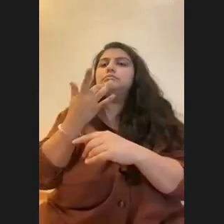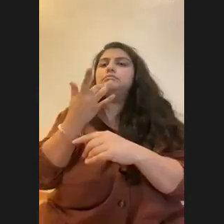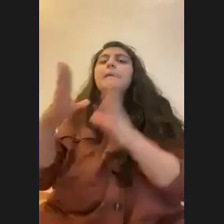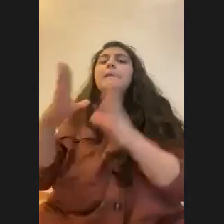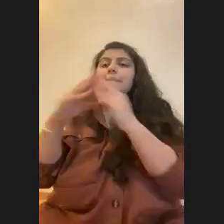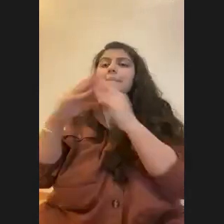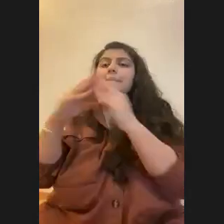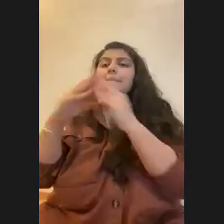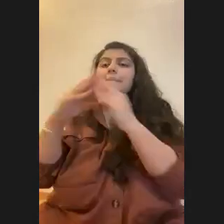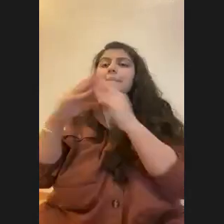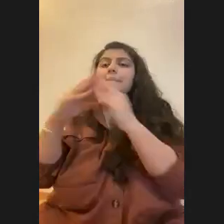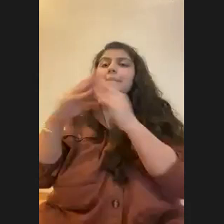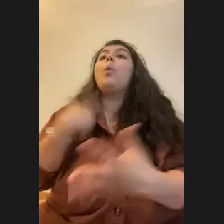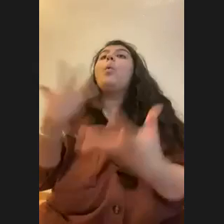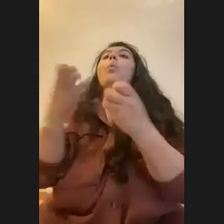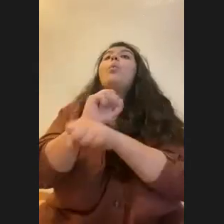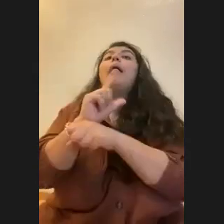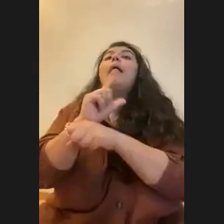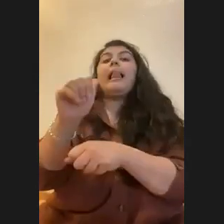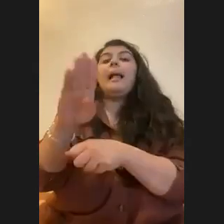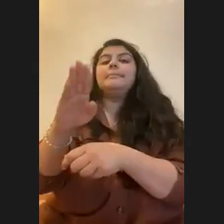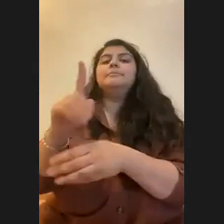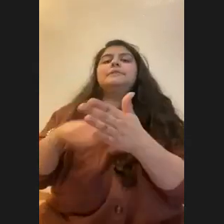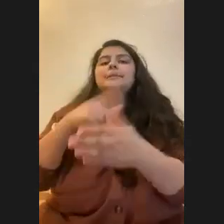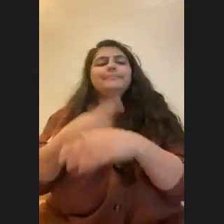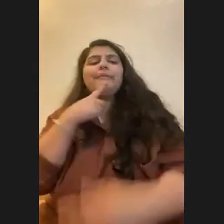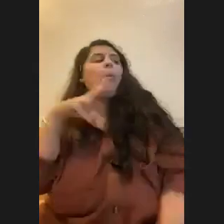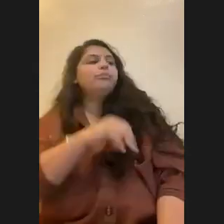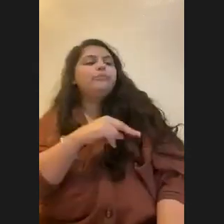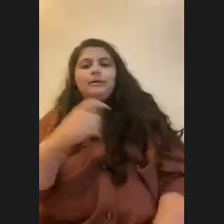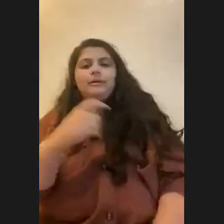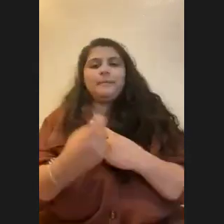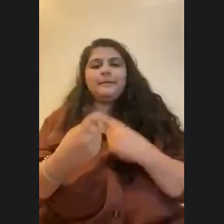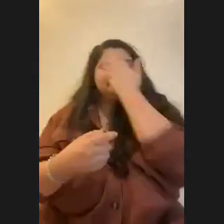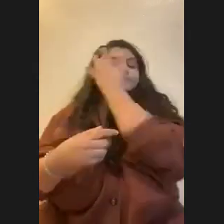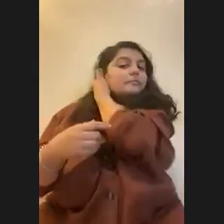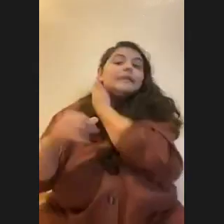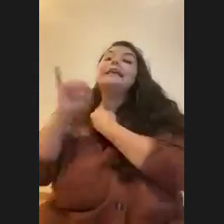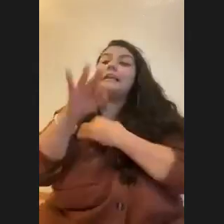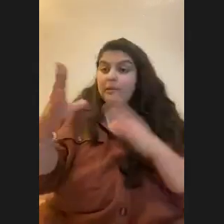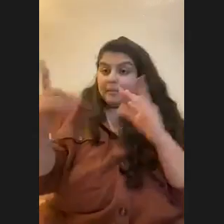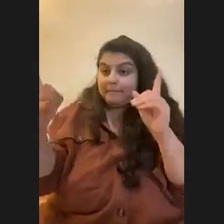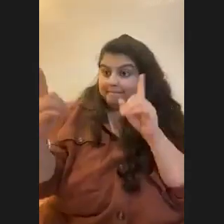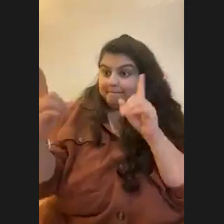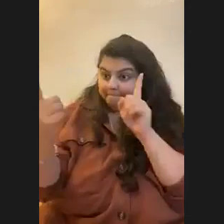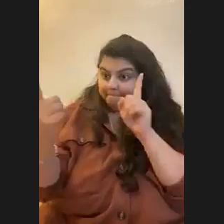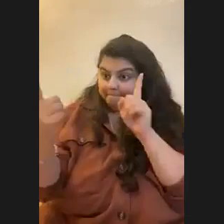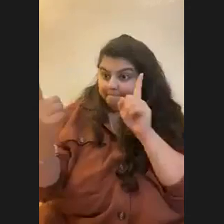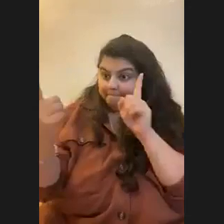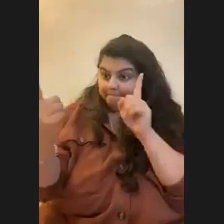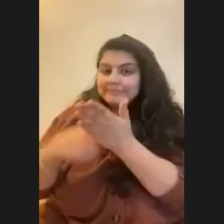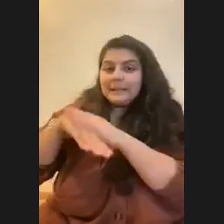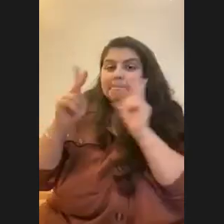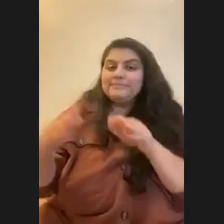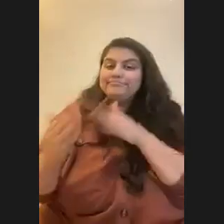want to work in their lab. Cause sometimes you'll just get an immediate no. Right. And so if you're already meeting with them and you're meeting in person and they're getting to know your